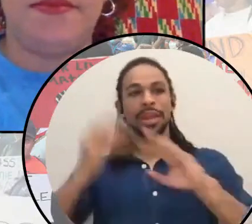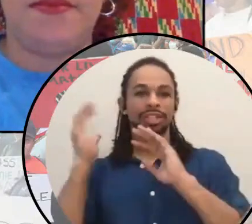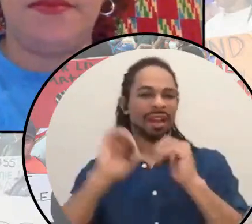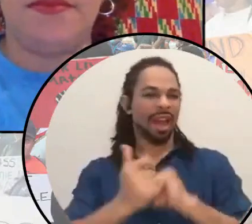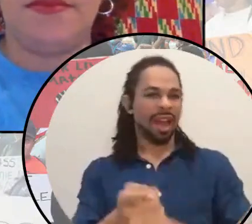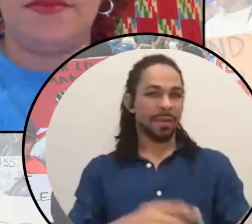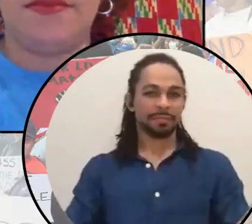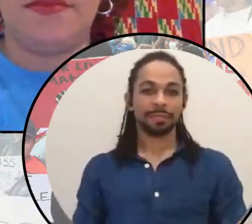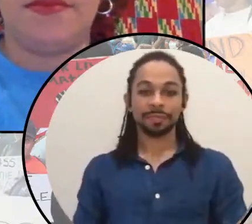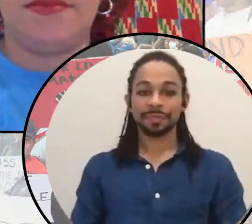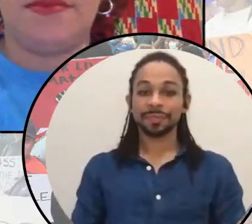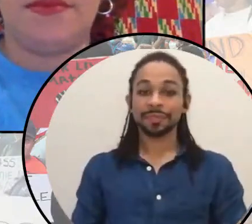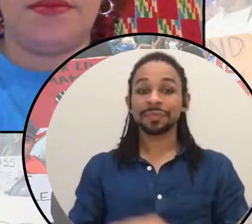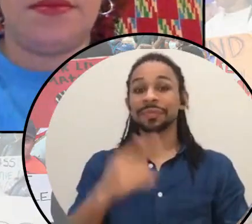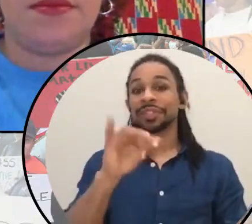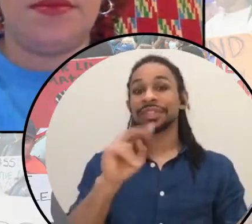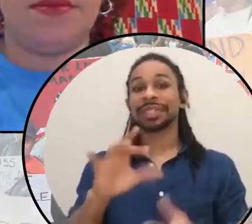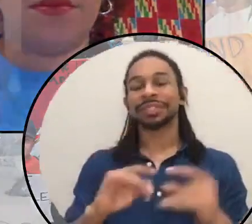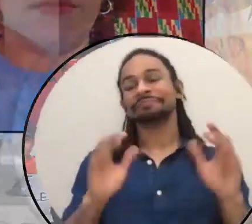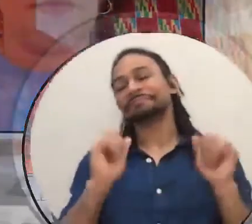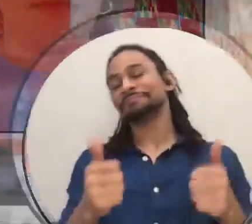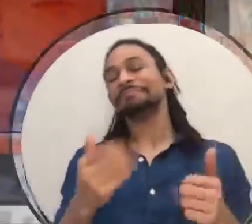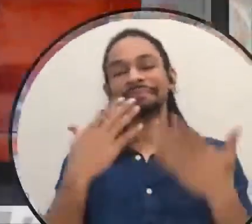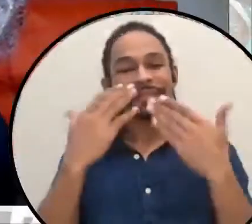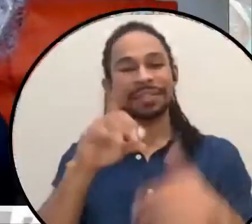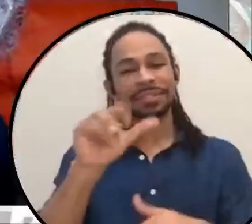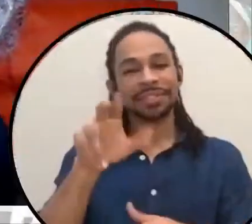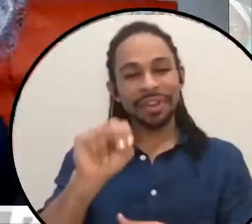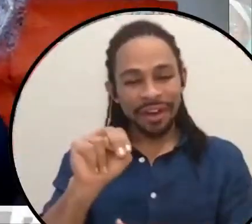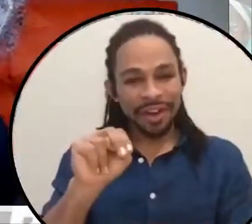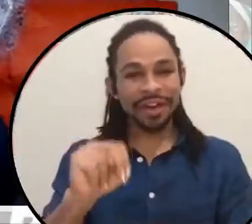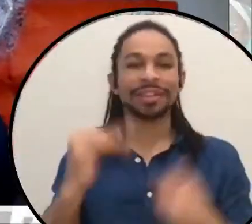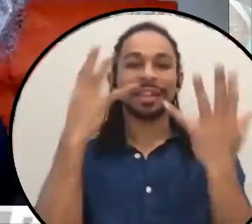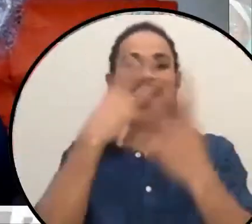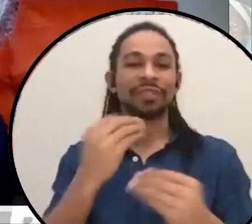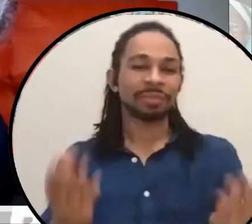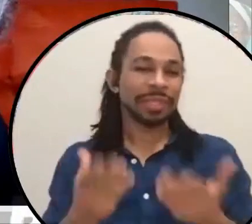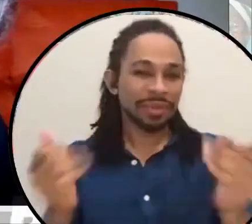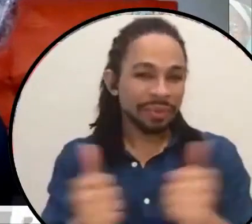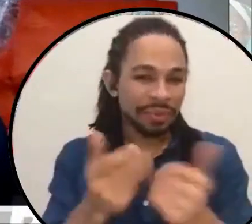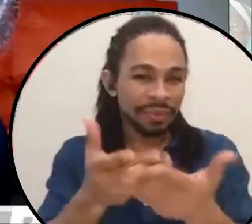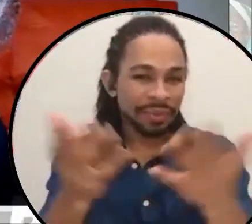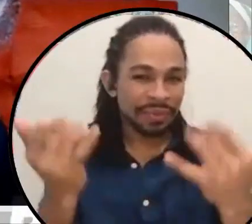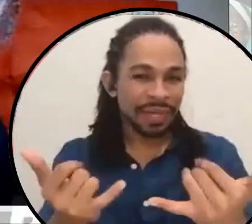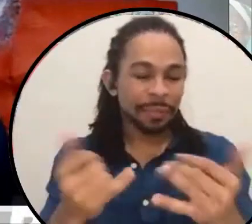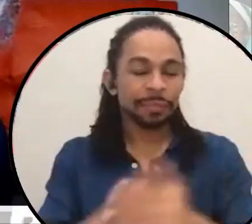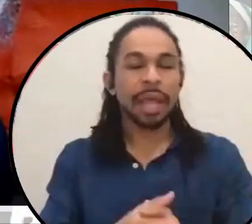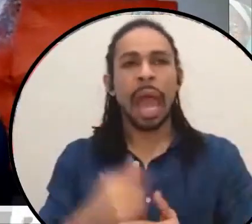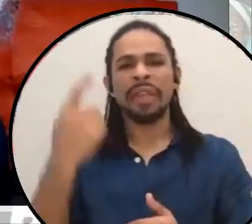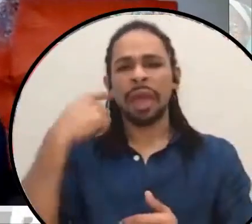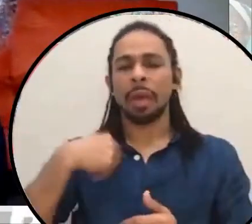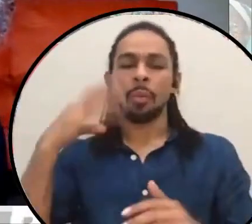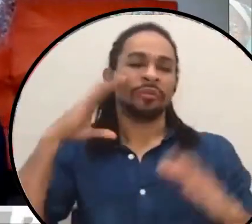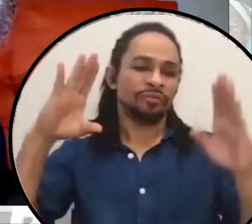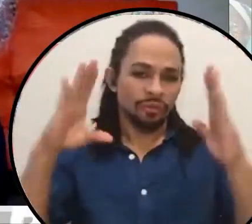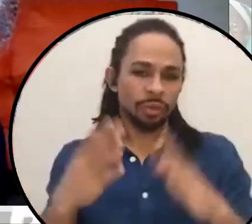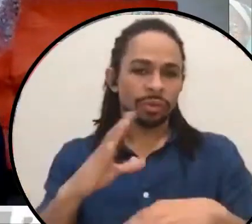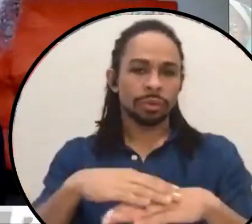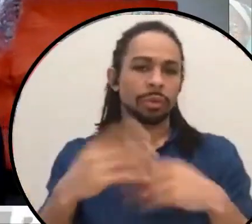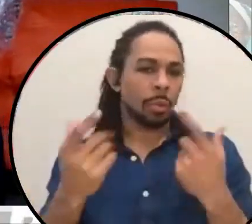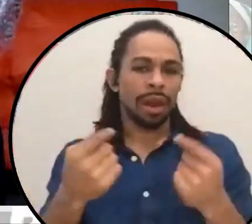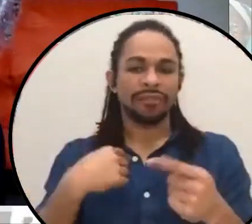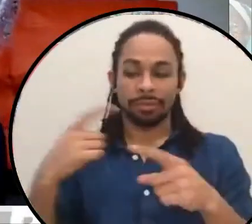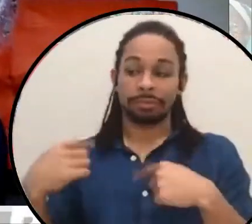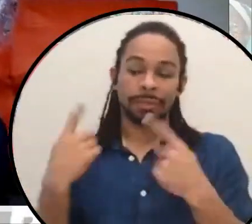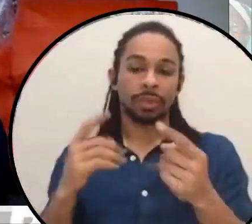Thank you, Dawn. It's so lovely to be with you all today. Um, I, I think I'll focus just on what I've been doing